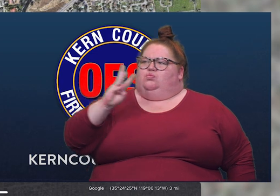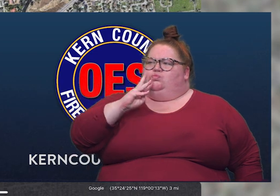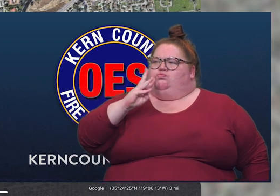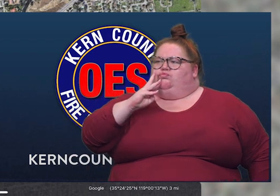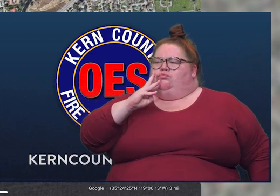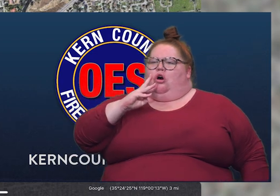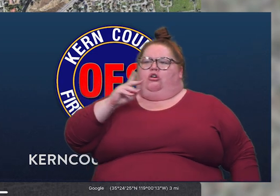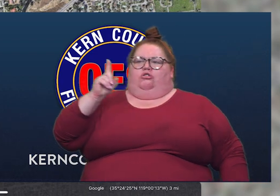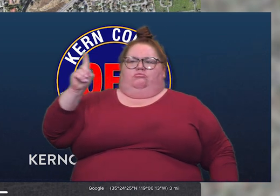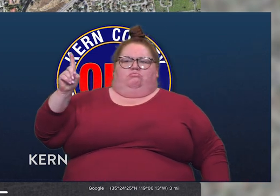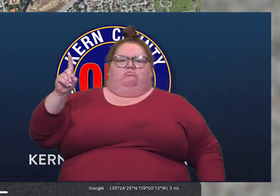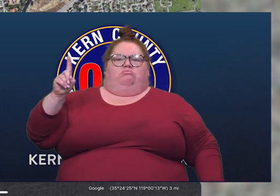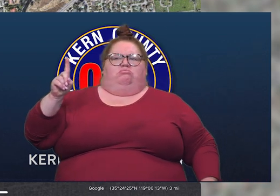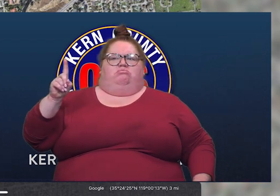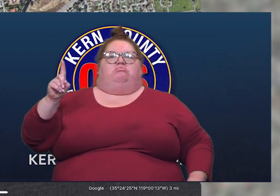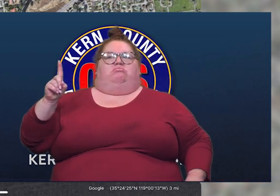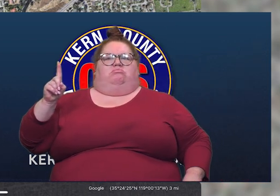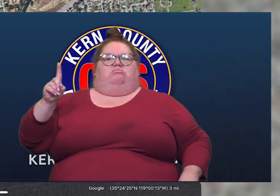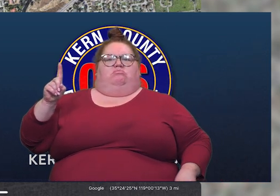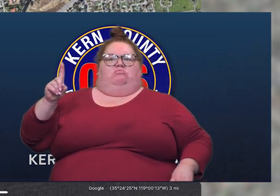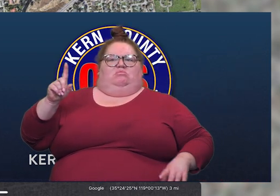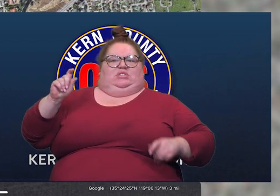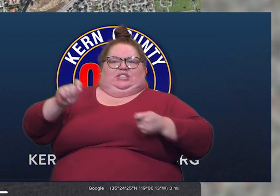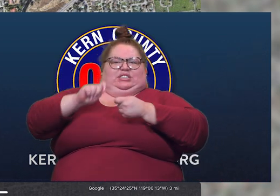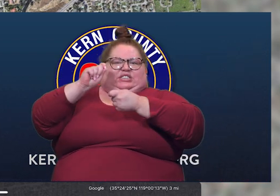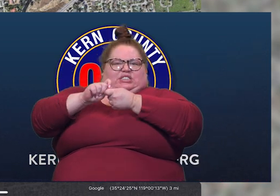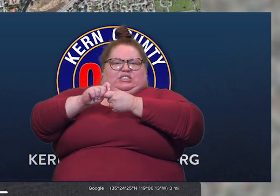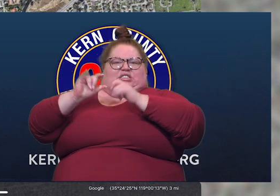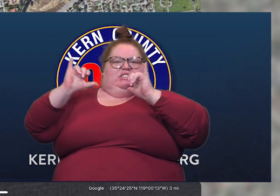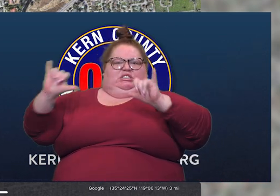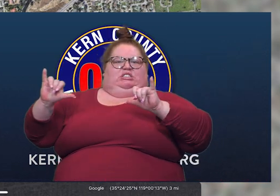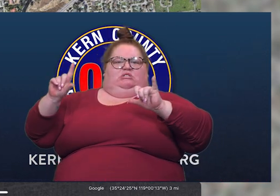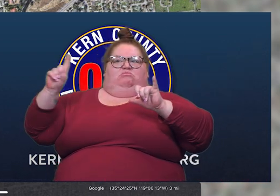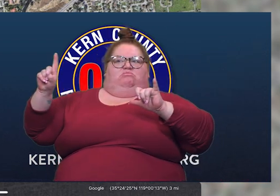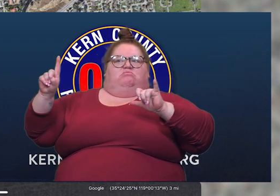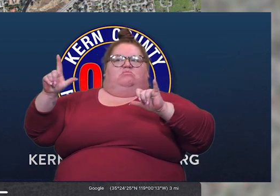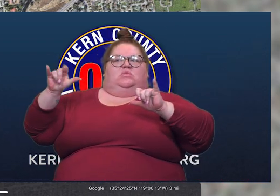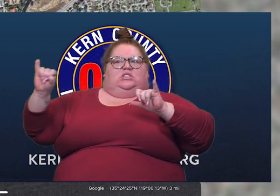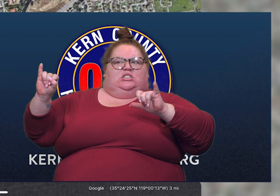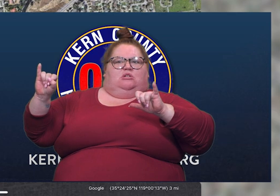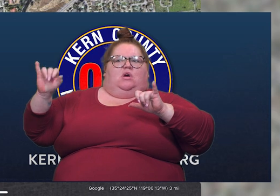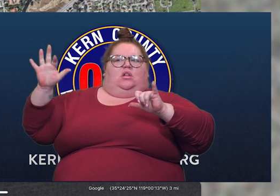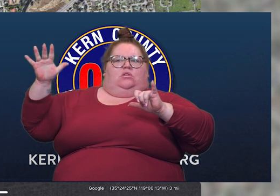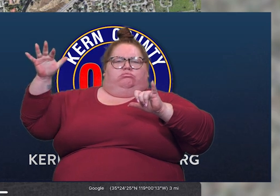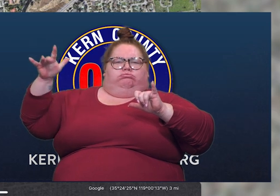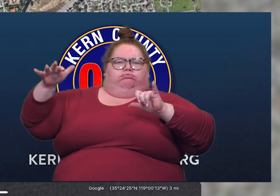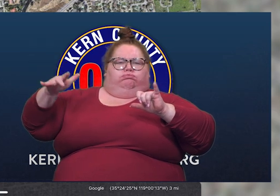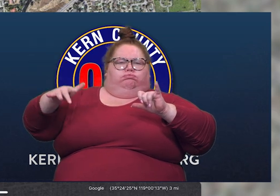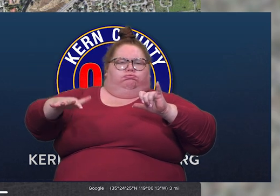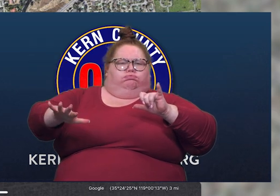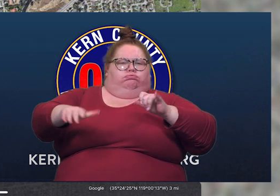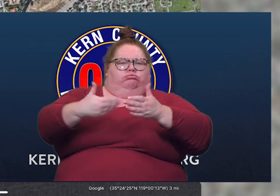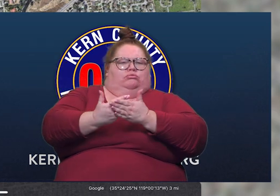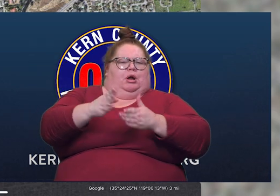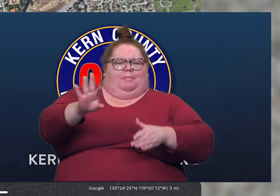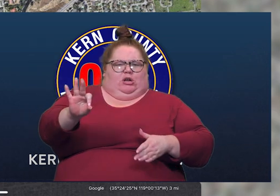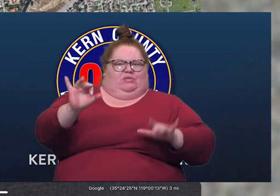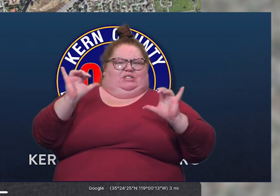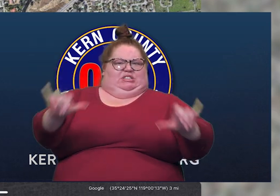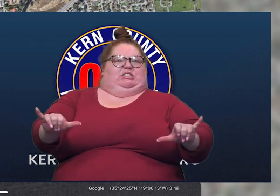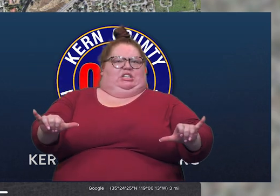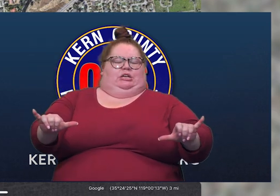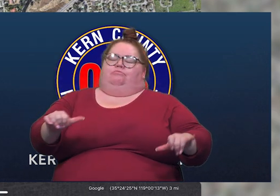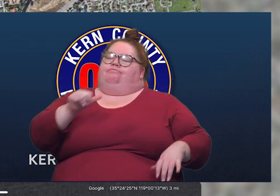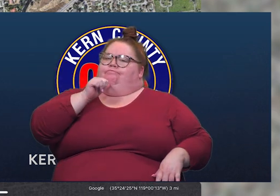water, they're all calculating that the water is exactly the same from the mouth of the canyon all the way through Bakersfield. But that is not